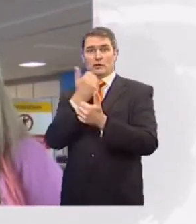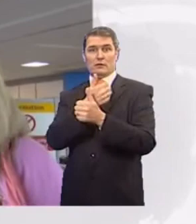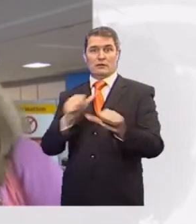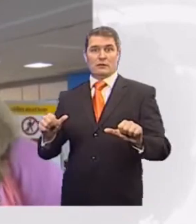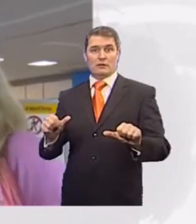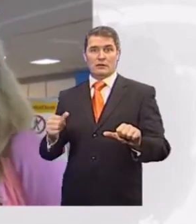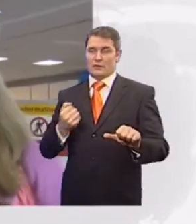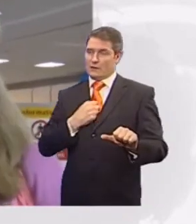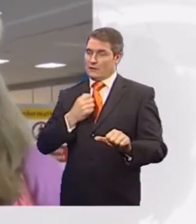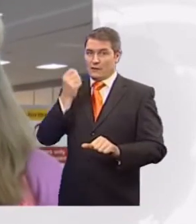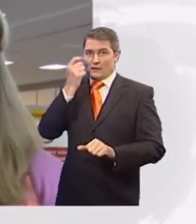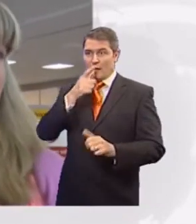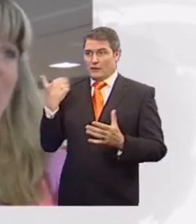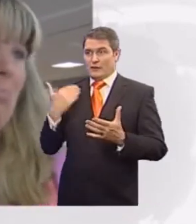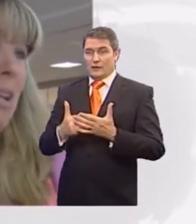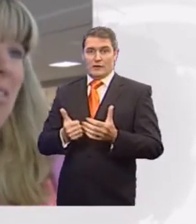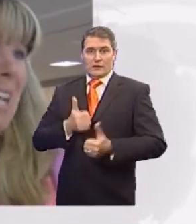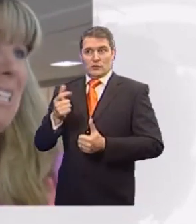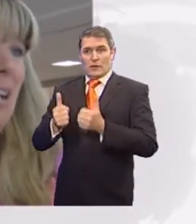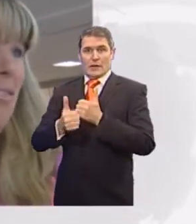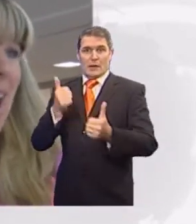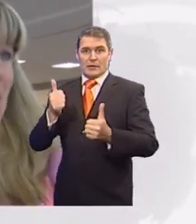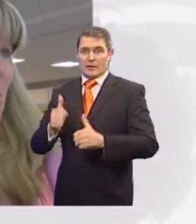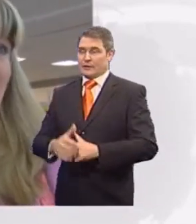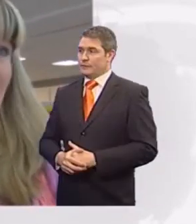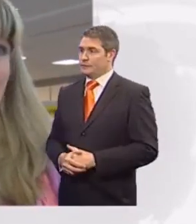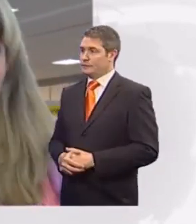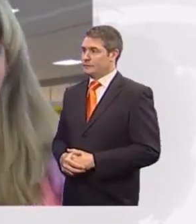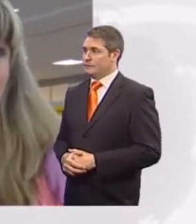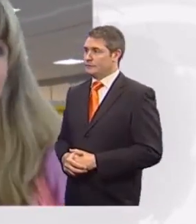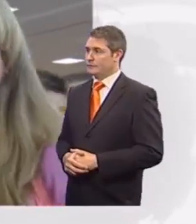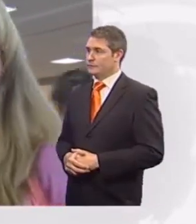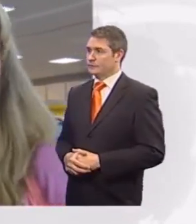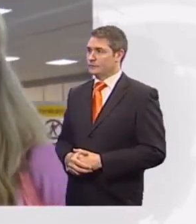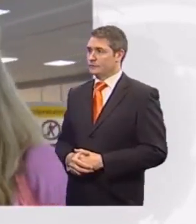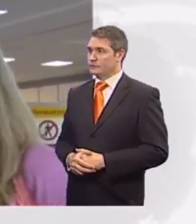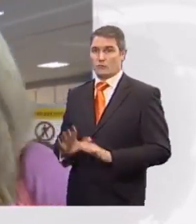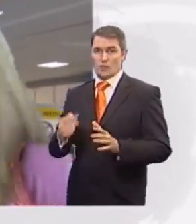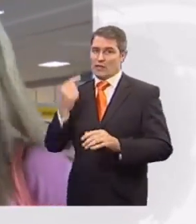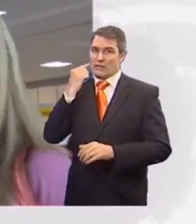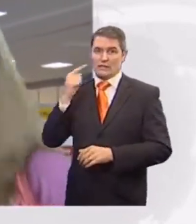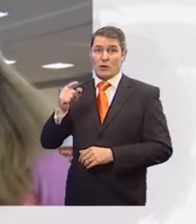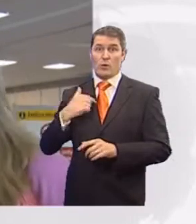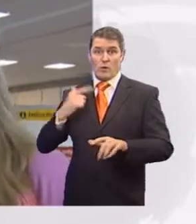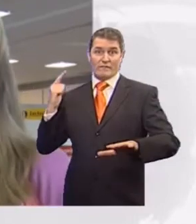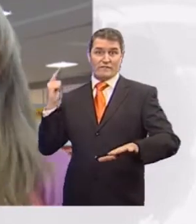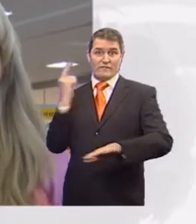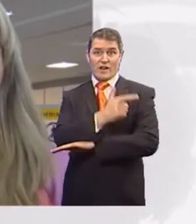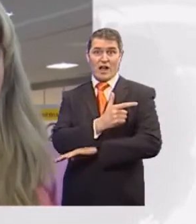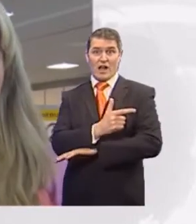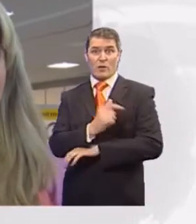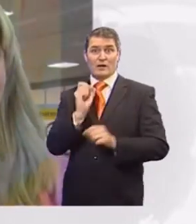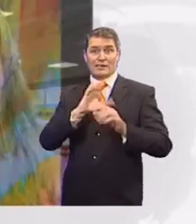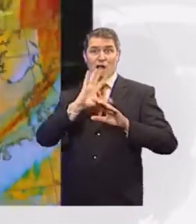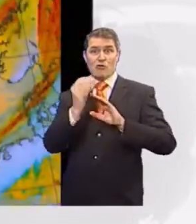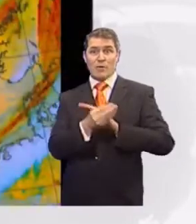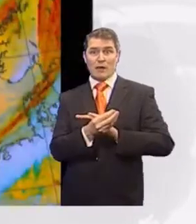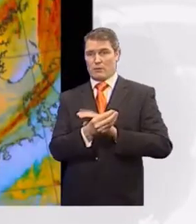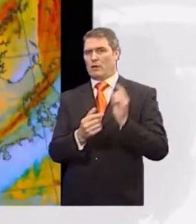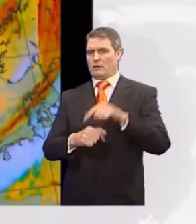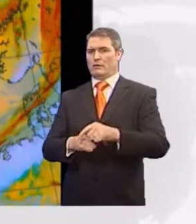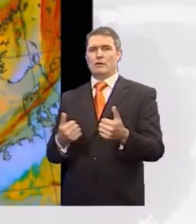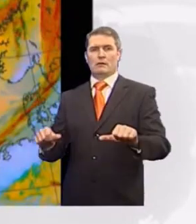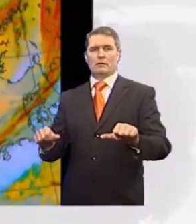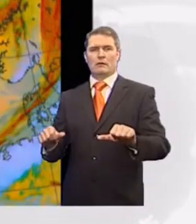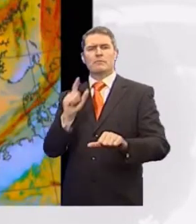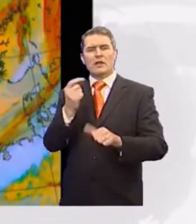that's that's well done to the company really isn't it for getting us back because it can't have been easy we were a long way away weren't we we're in the Caribbean. But with